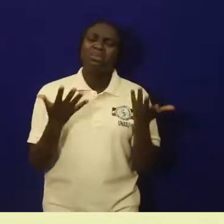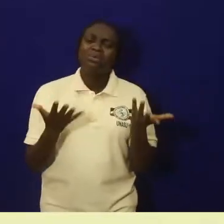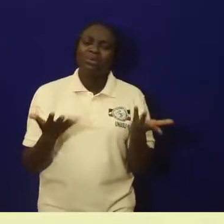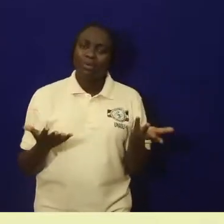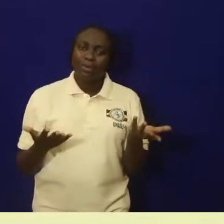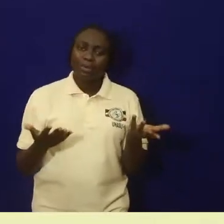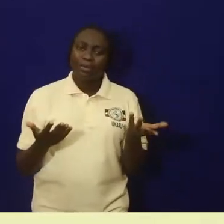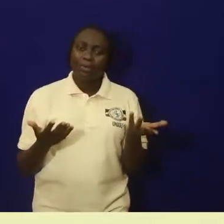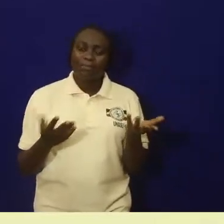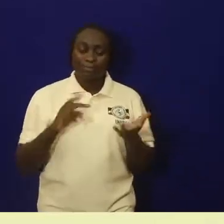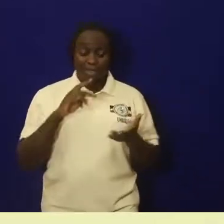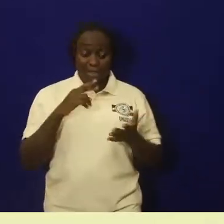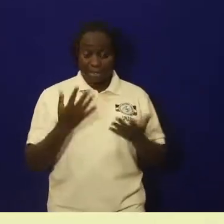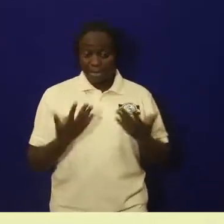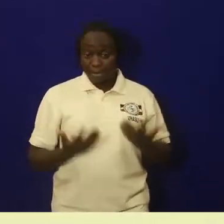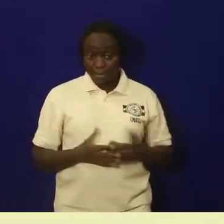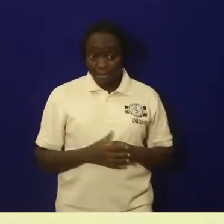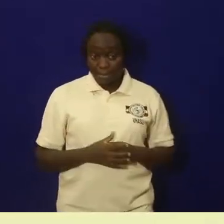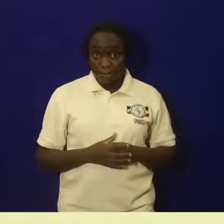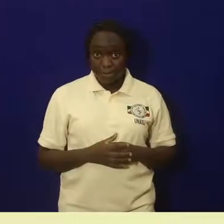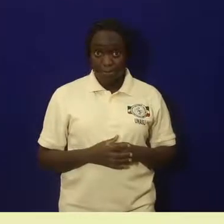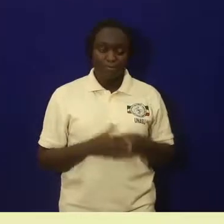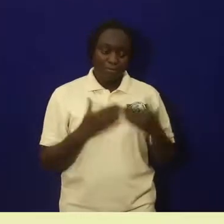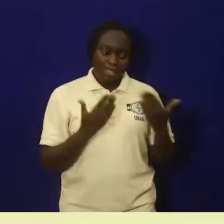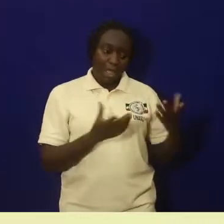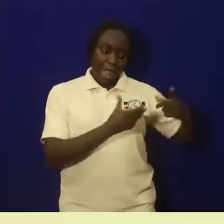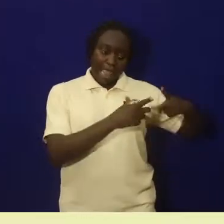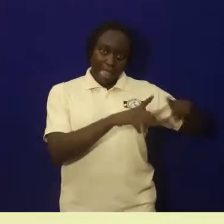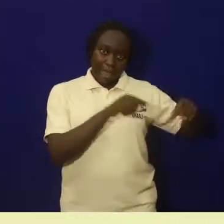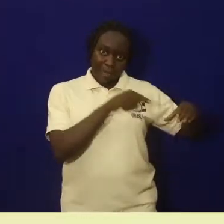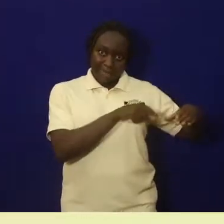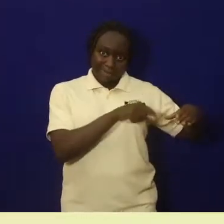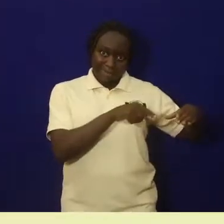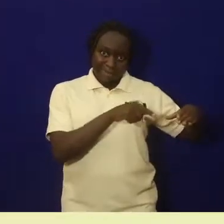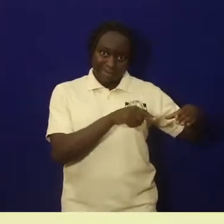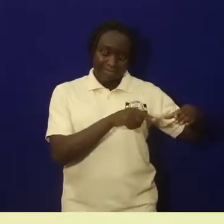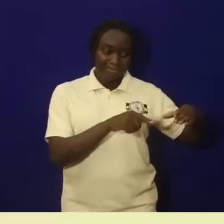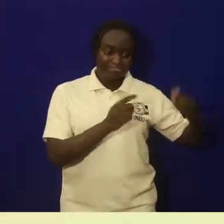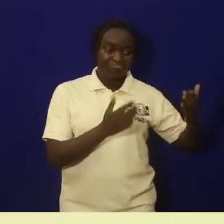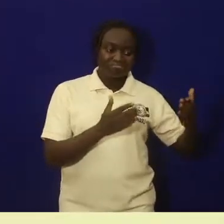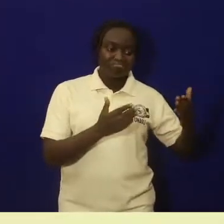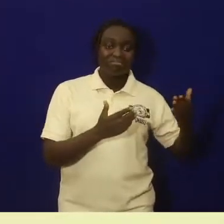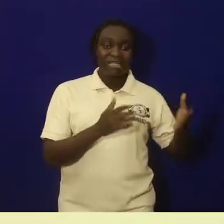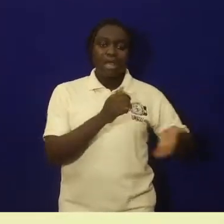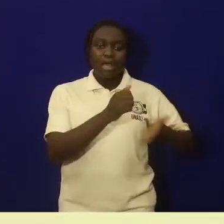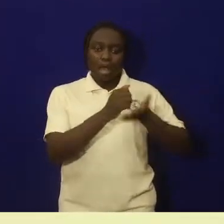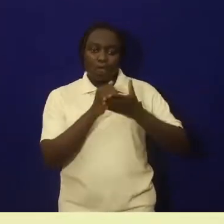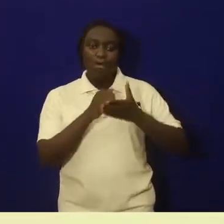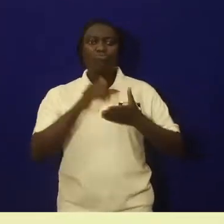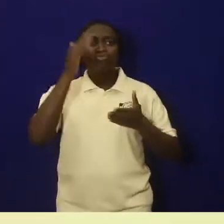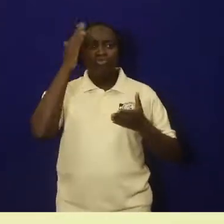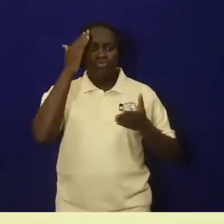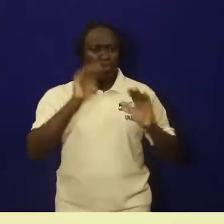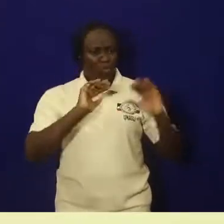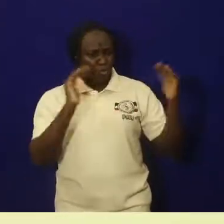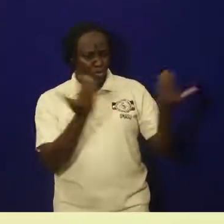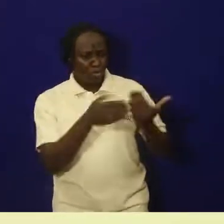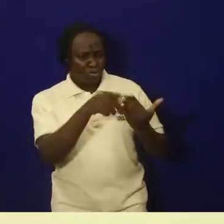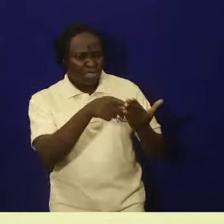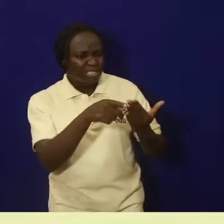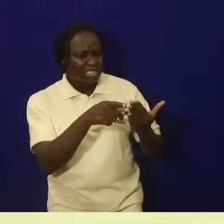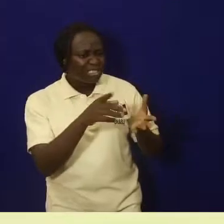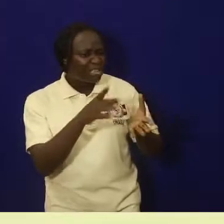So we say that the linguistic source will help us to know the origin of a